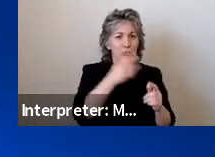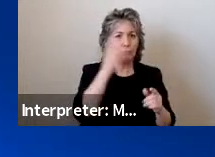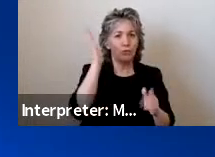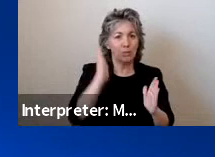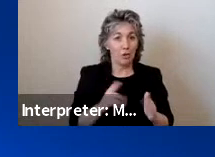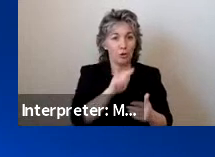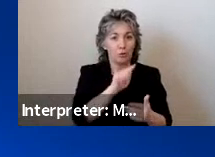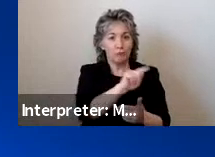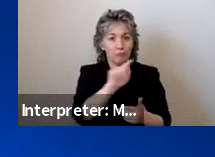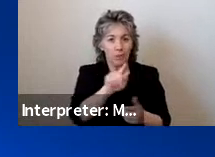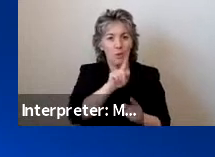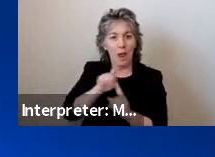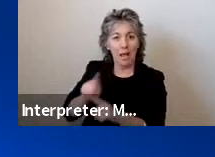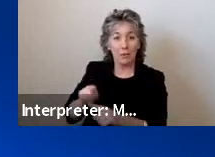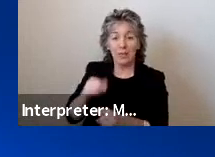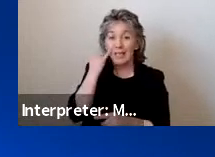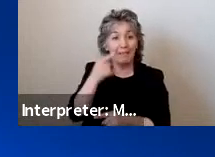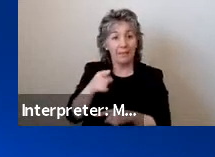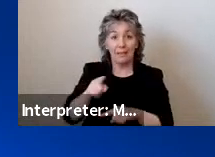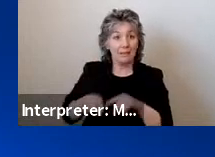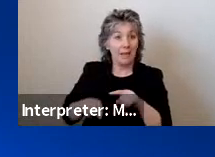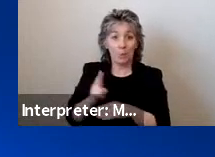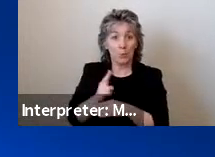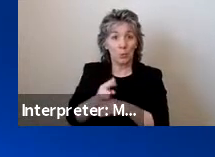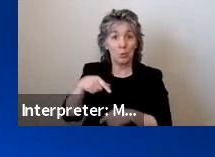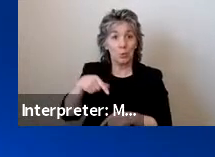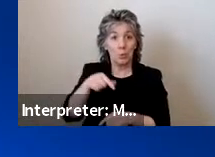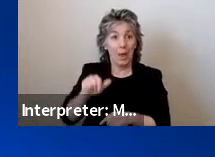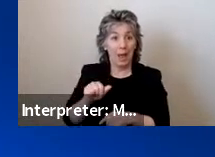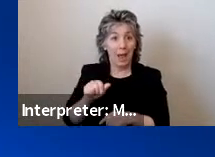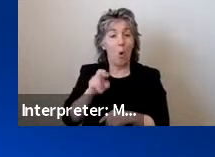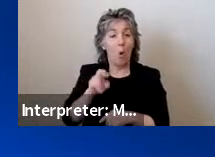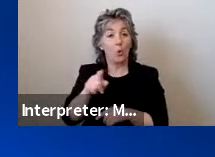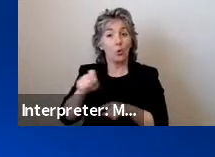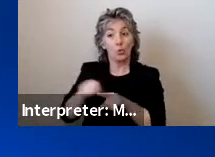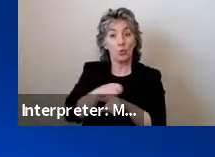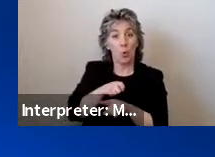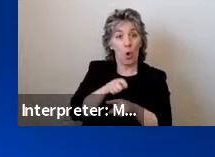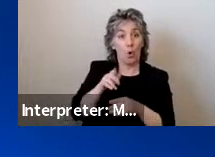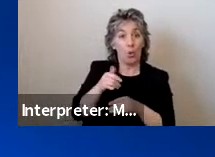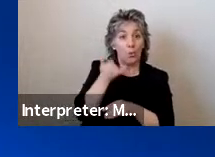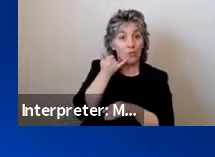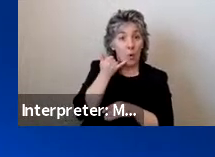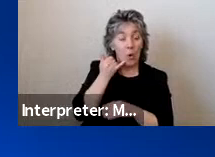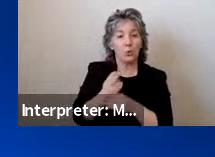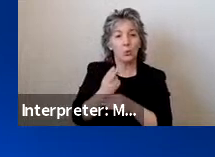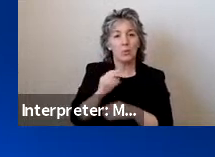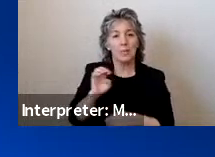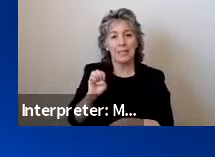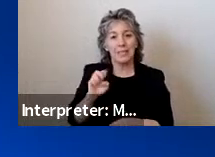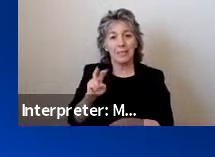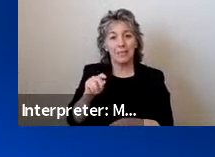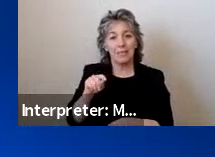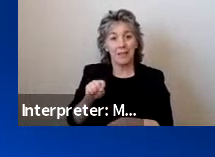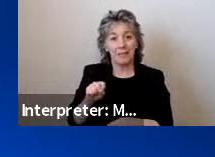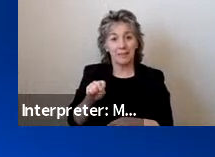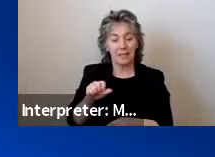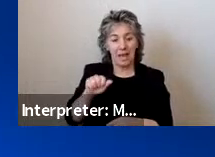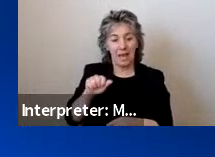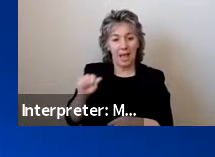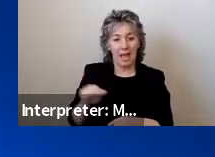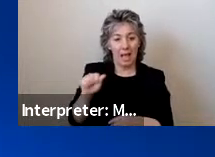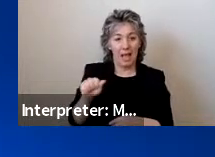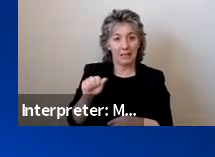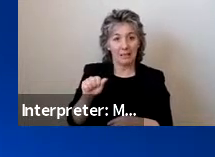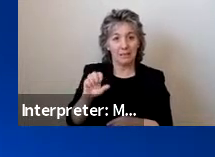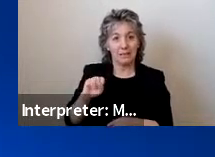unable to use the Q&A feature or have called them by phone, please email your question to events at sign access-board